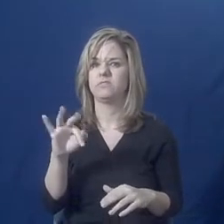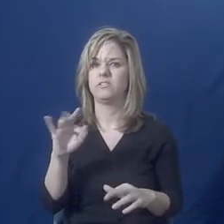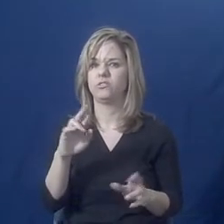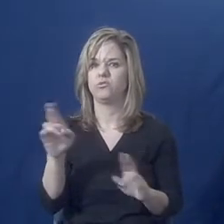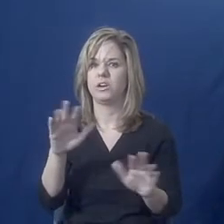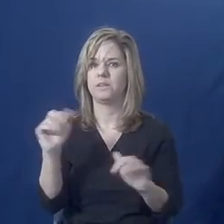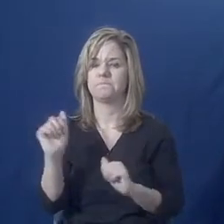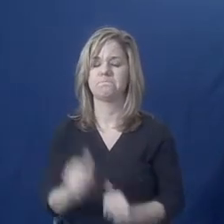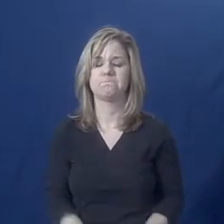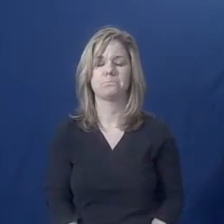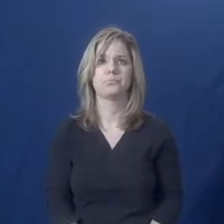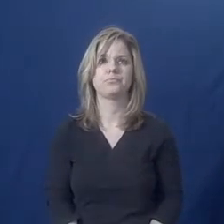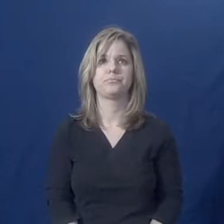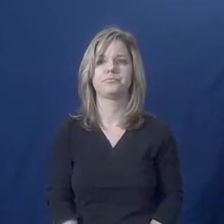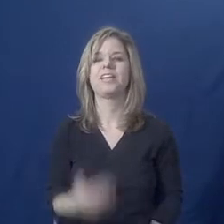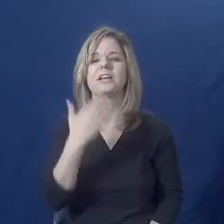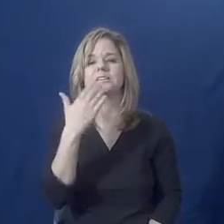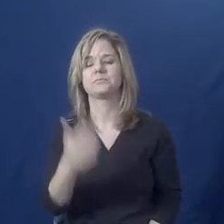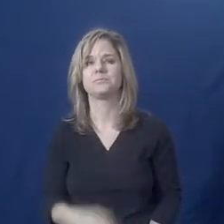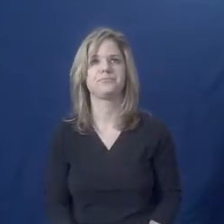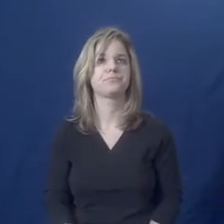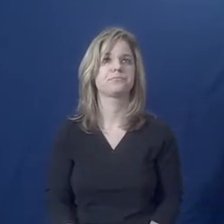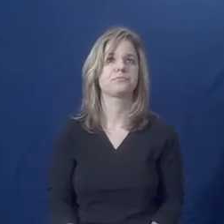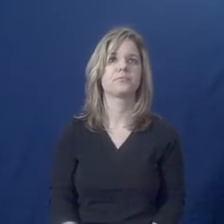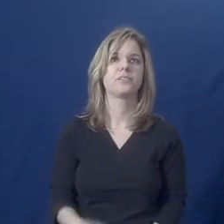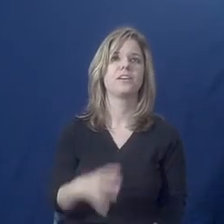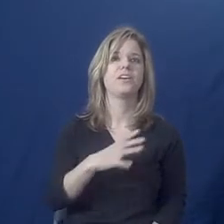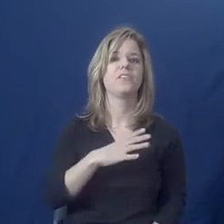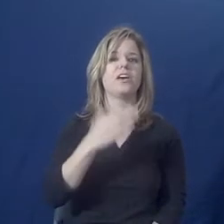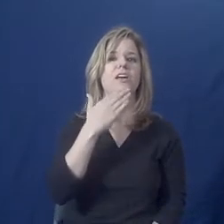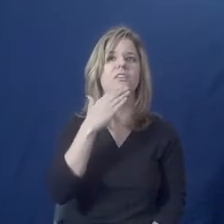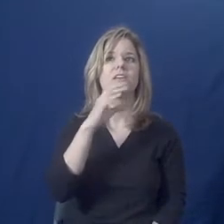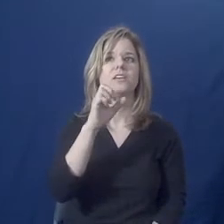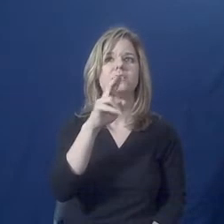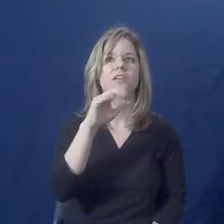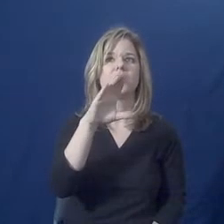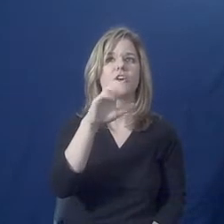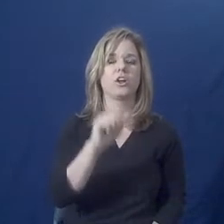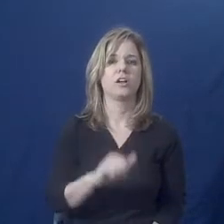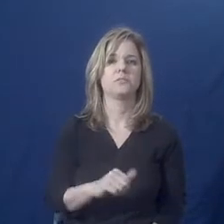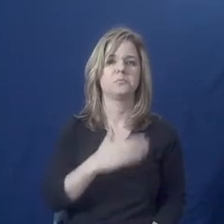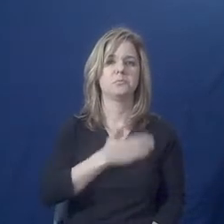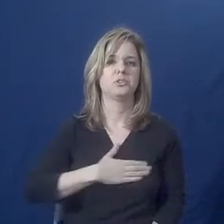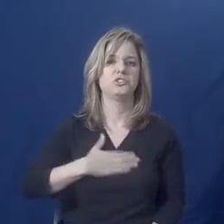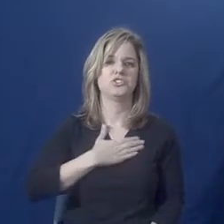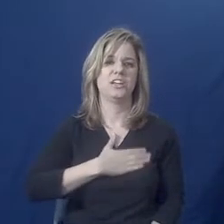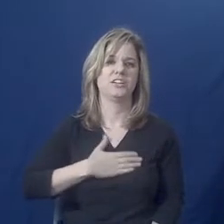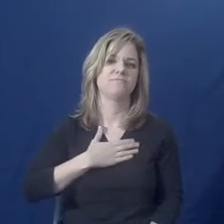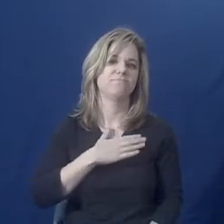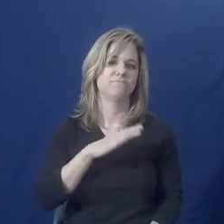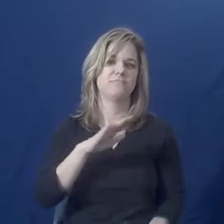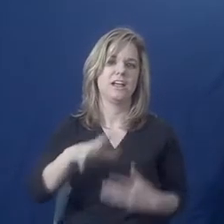Thanks, Sarah. Great. Thank you, Erica. I appreciate that extra knowledge.